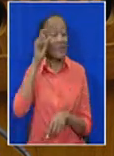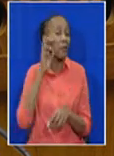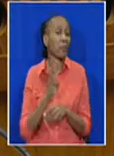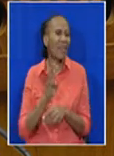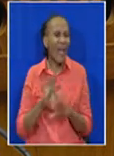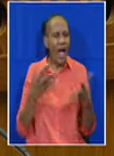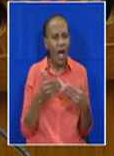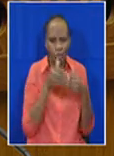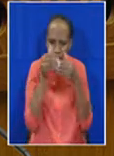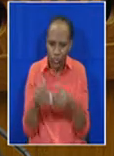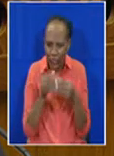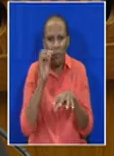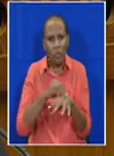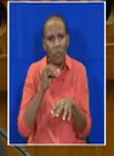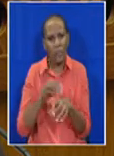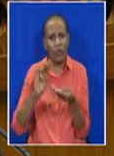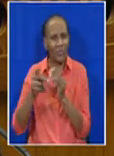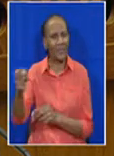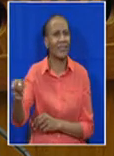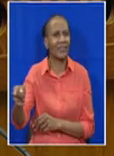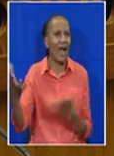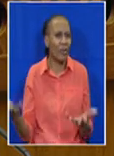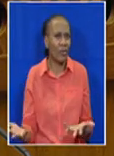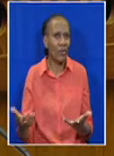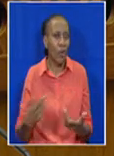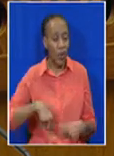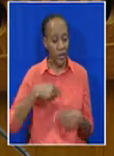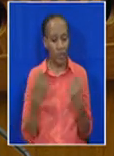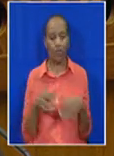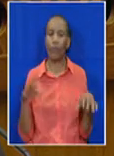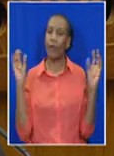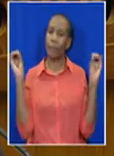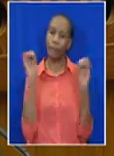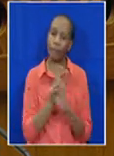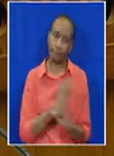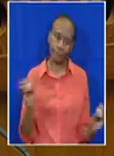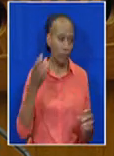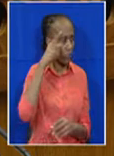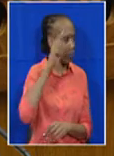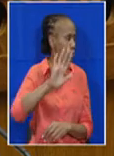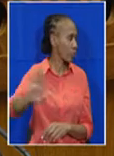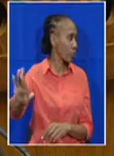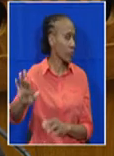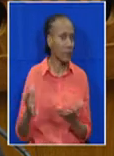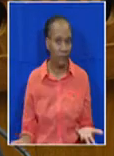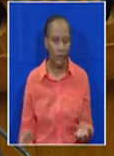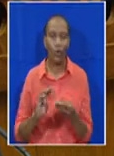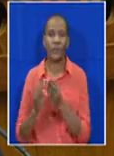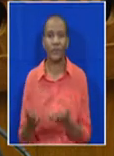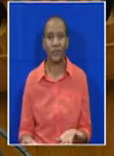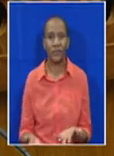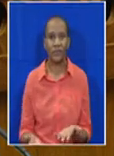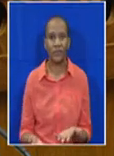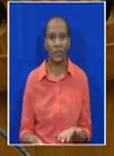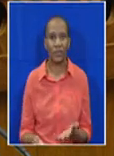and solve the problems of these fishing communities? We have done nothing. We turned them away. Fish depletion or